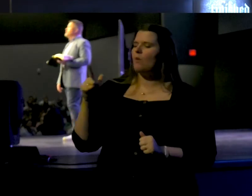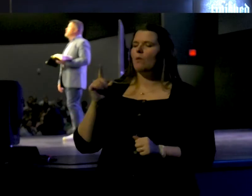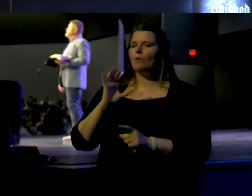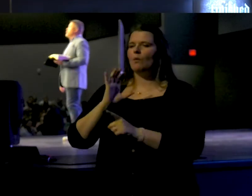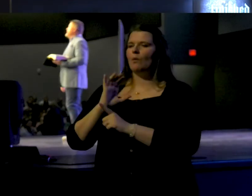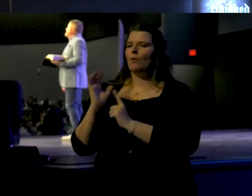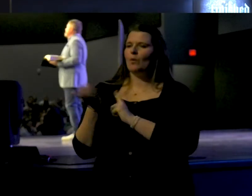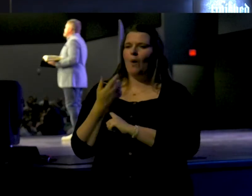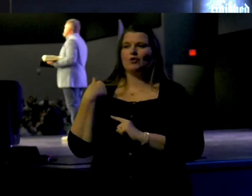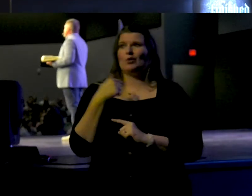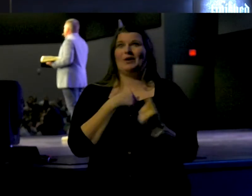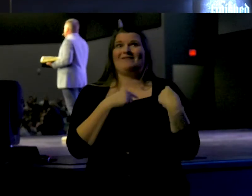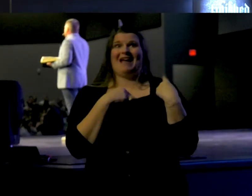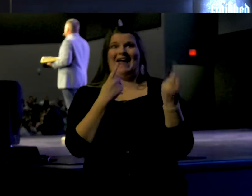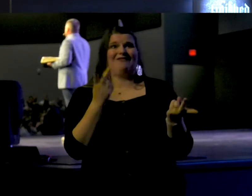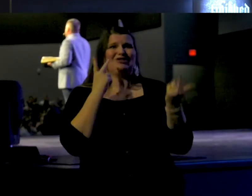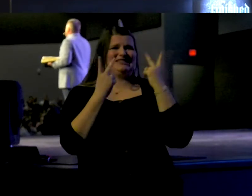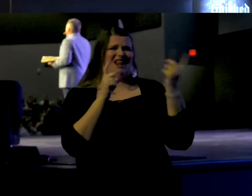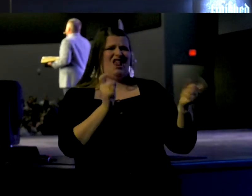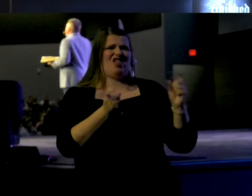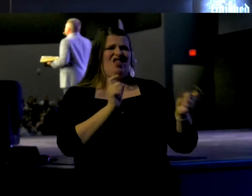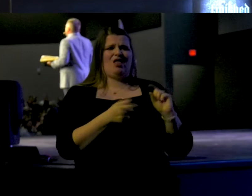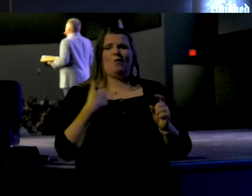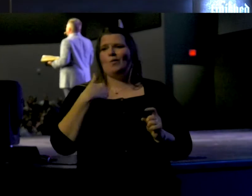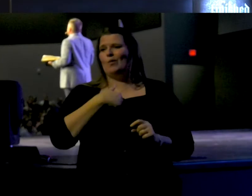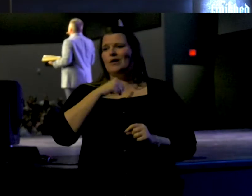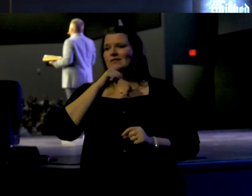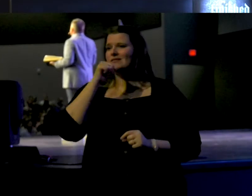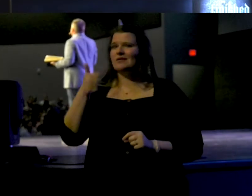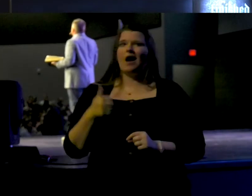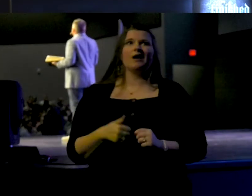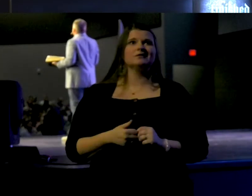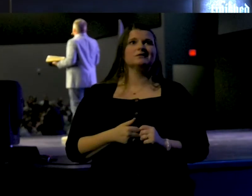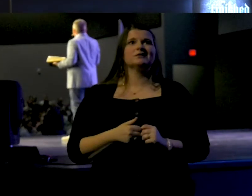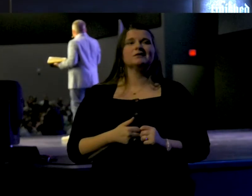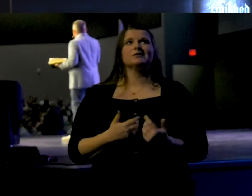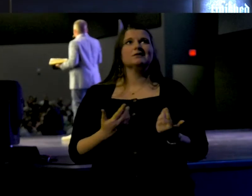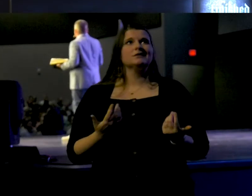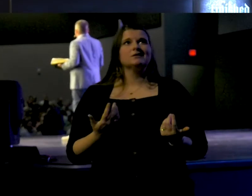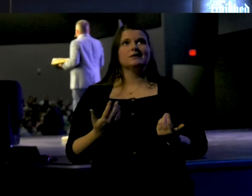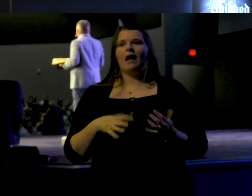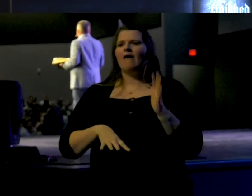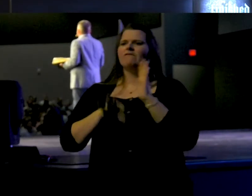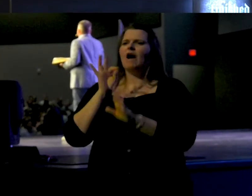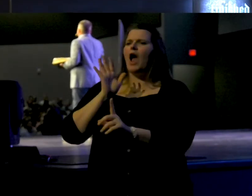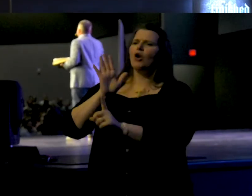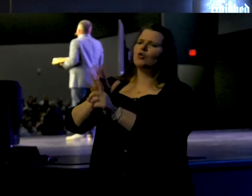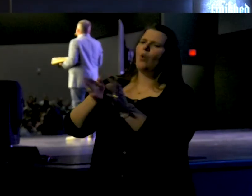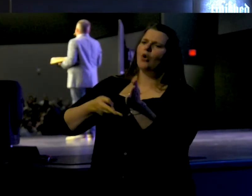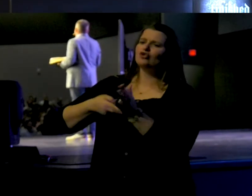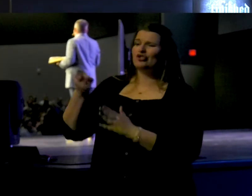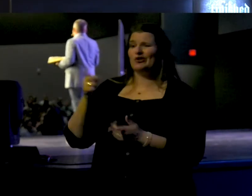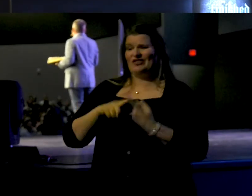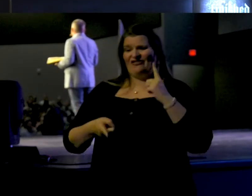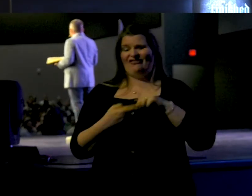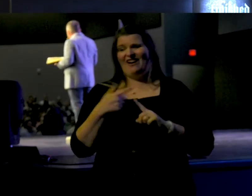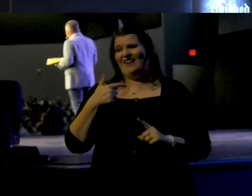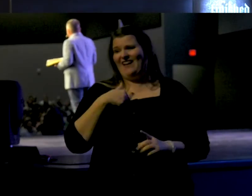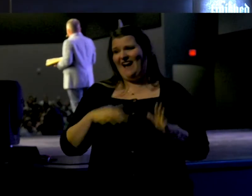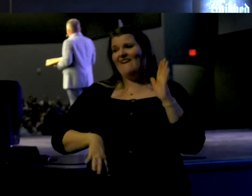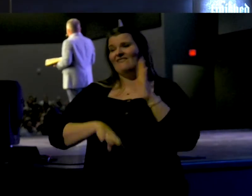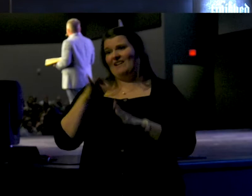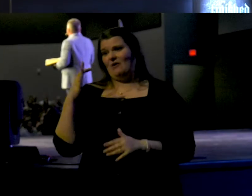culture we have ever seen. We are now told, go find your truth. Friend, I found